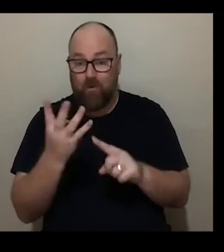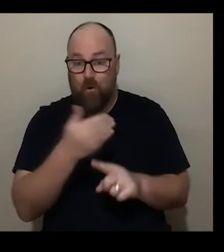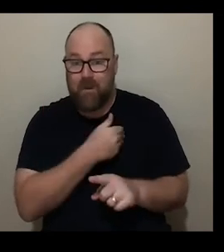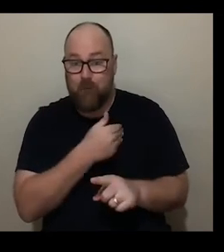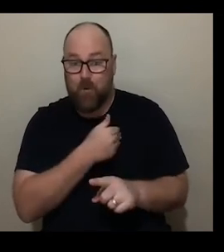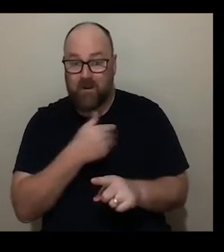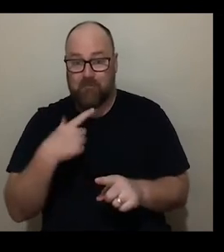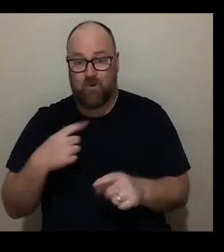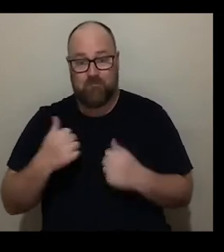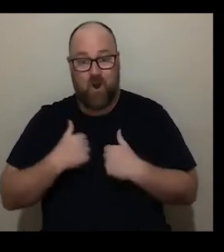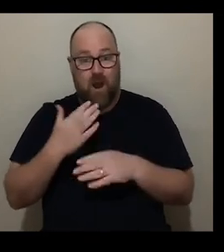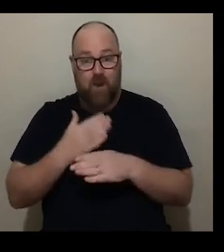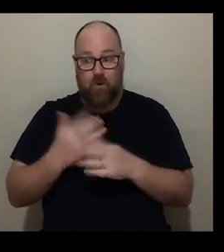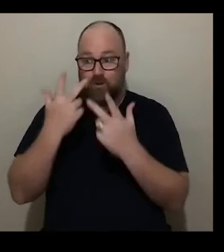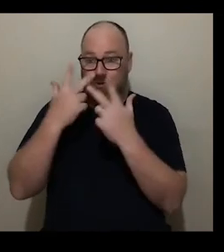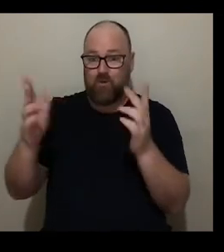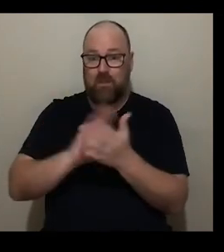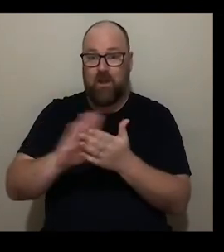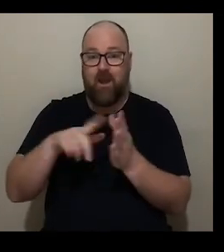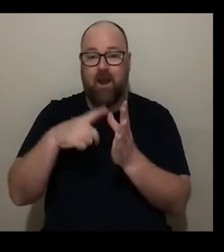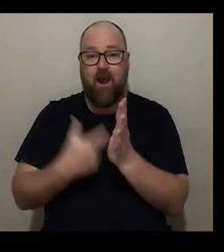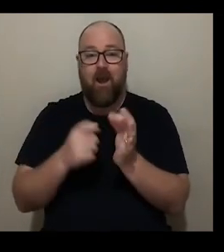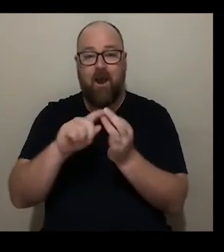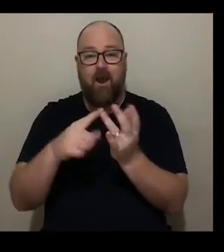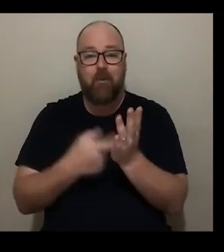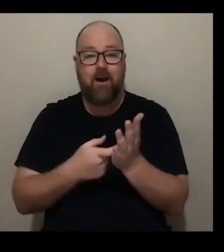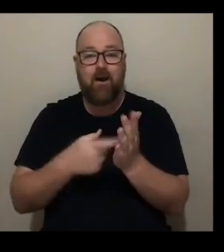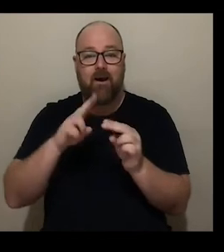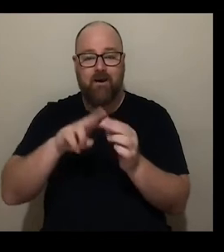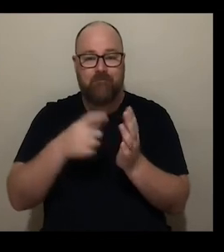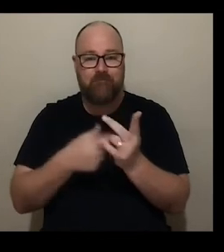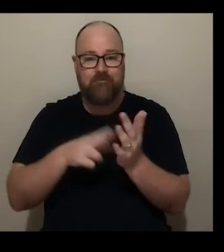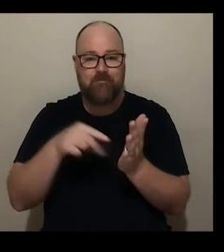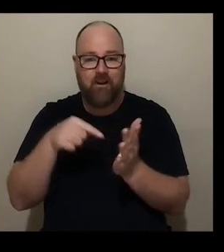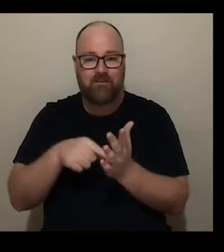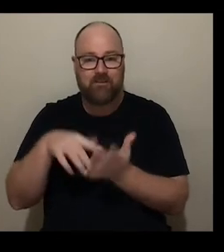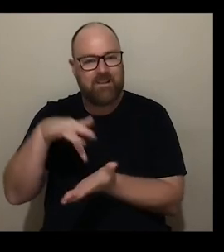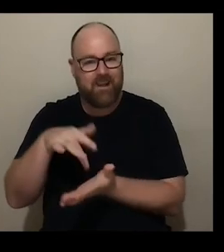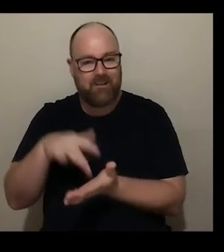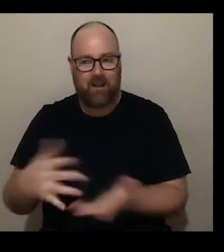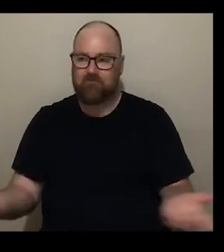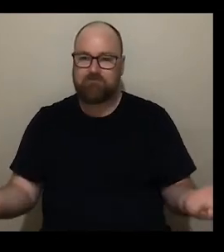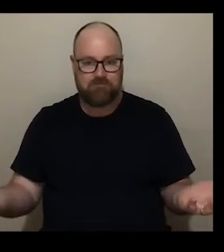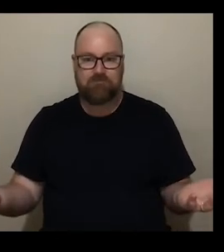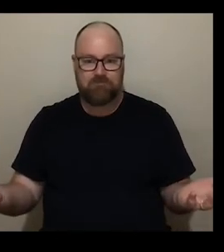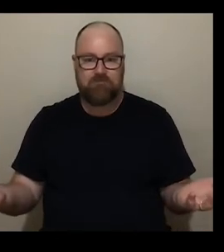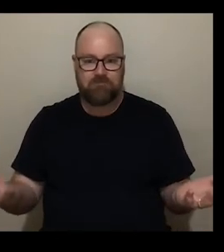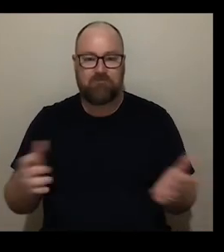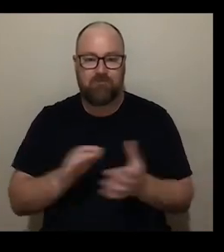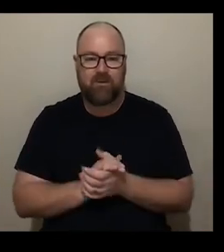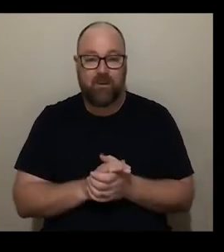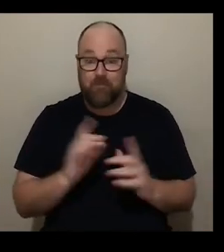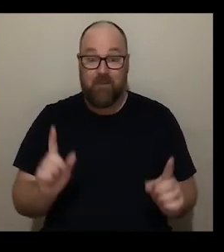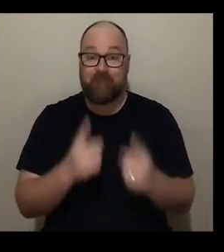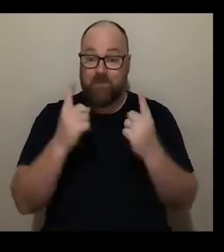because i've got my work at the harbourfront center um again this is something that when i first started out on